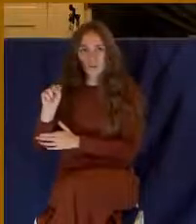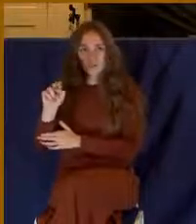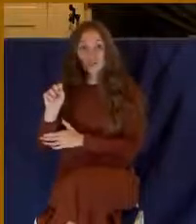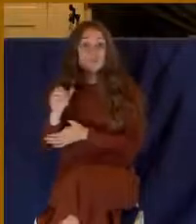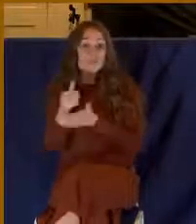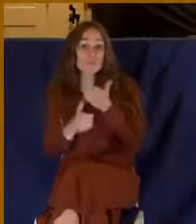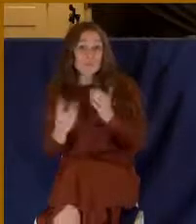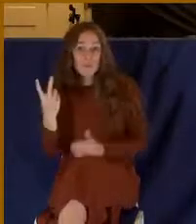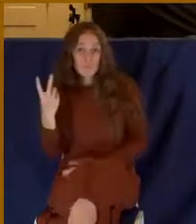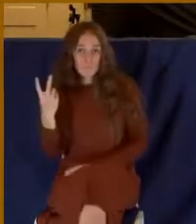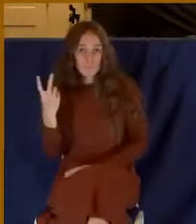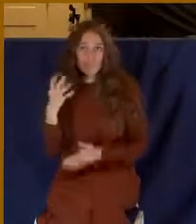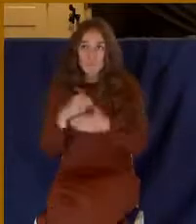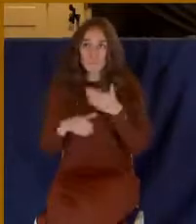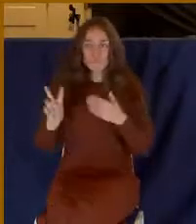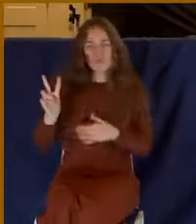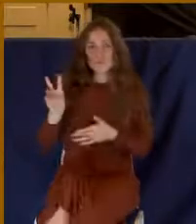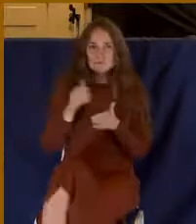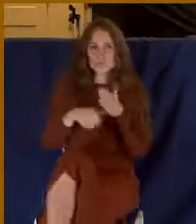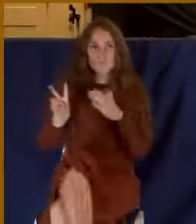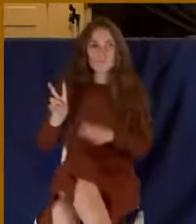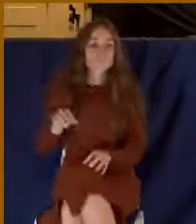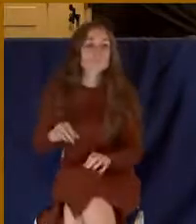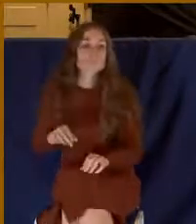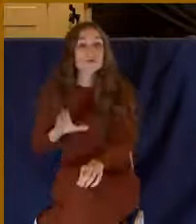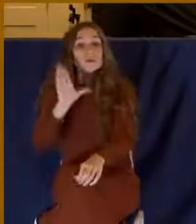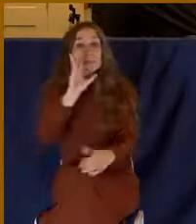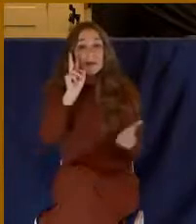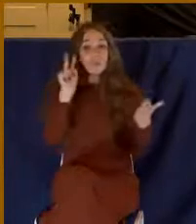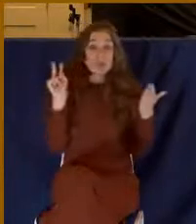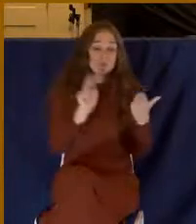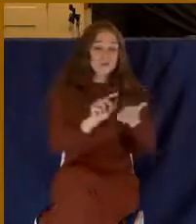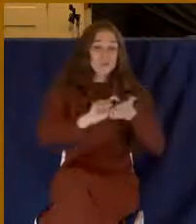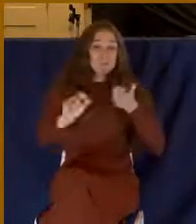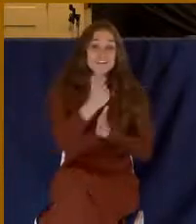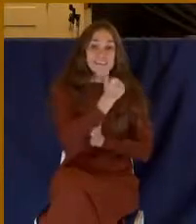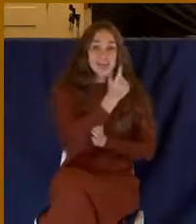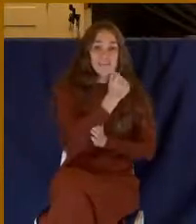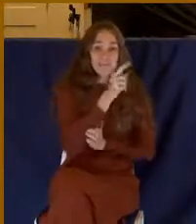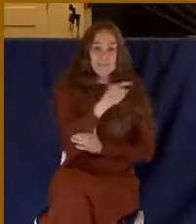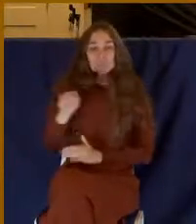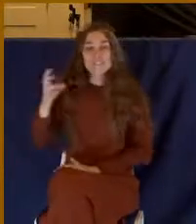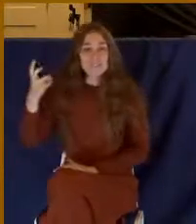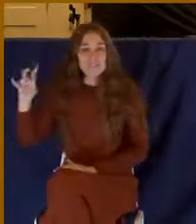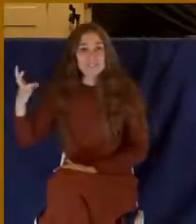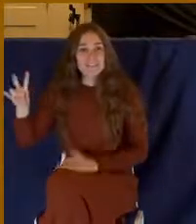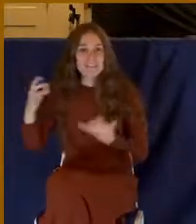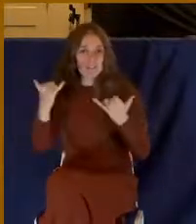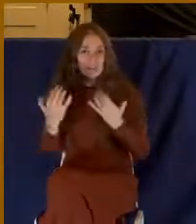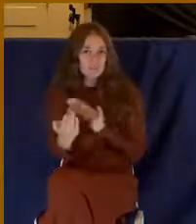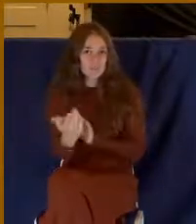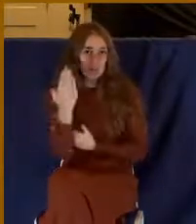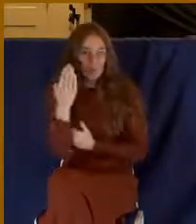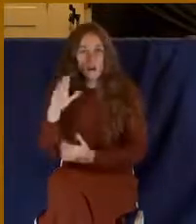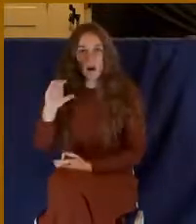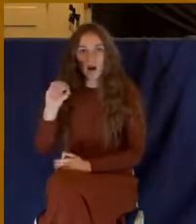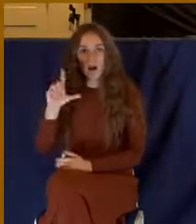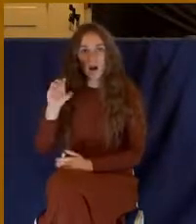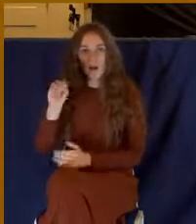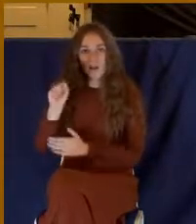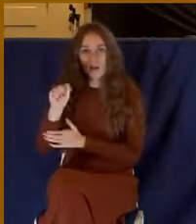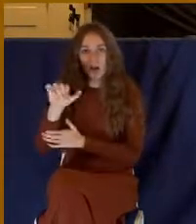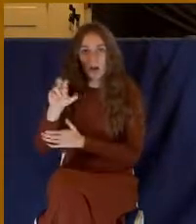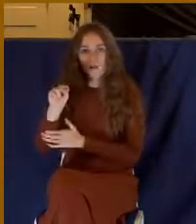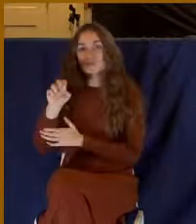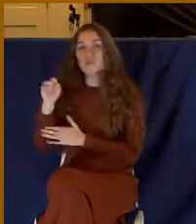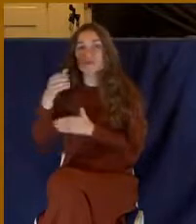Colossians chapter 2, and we're going to look at verse 11 down to verse 17 of Colossians chapter 2. Would you stand